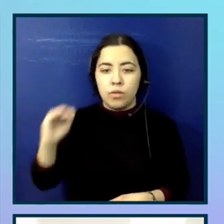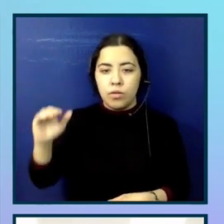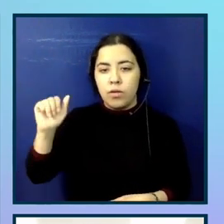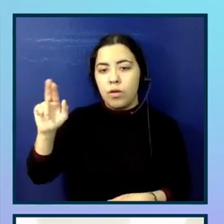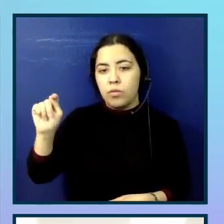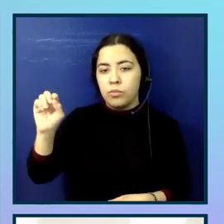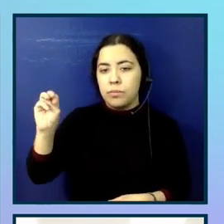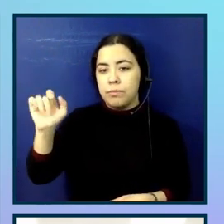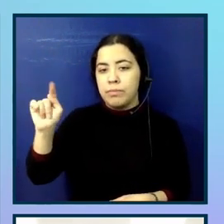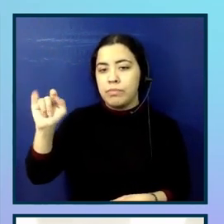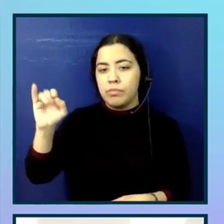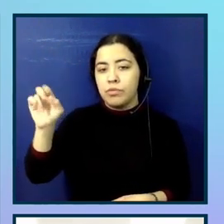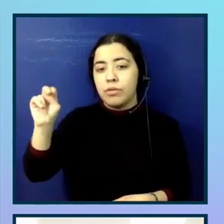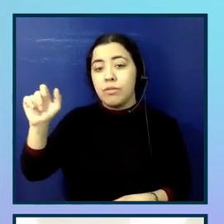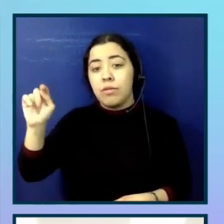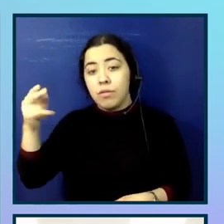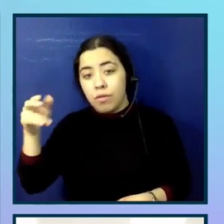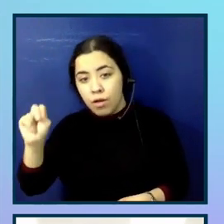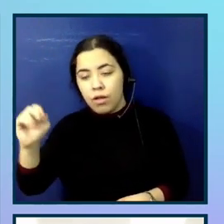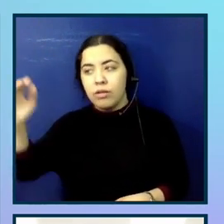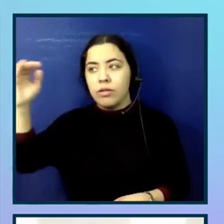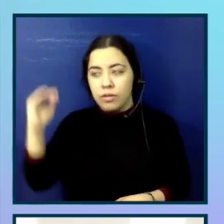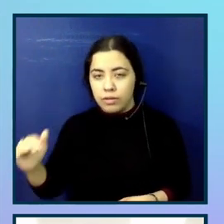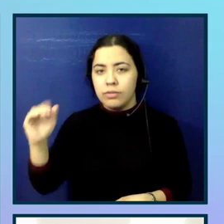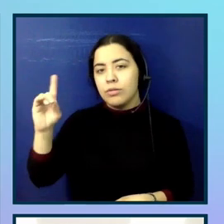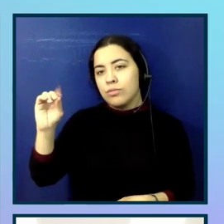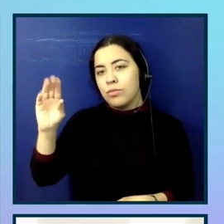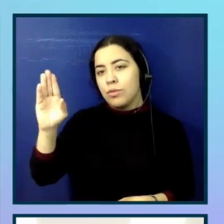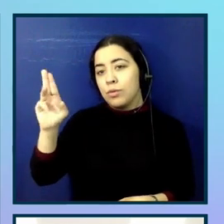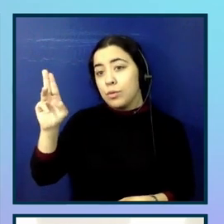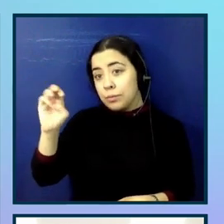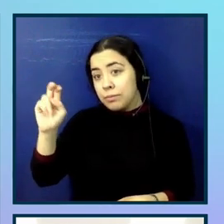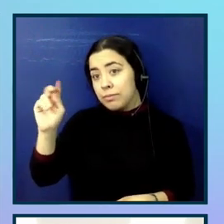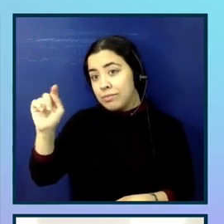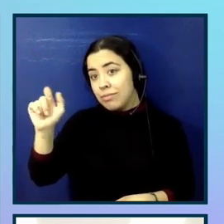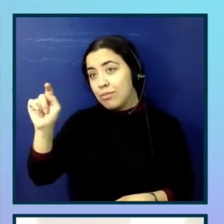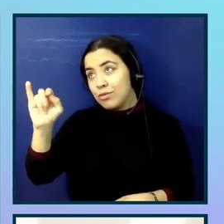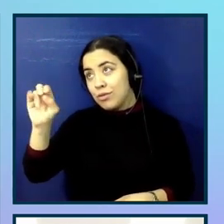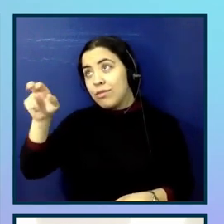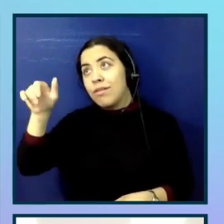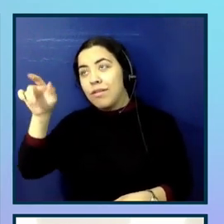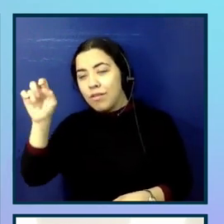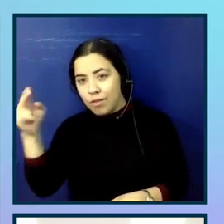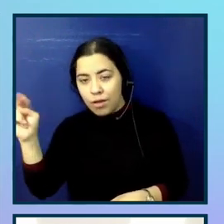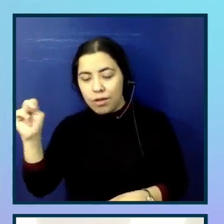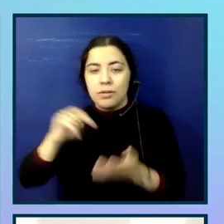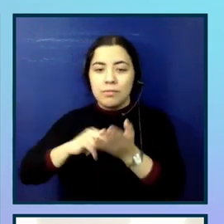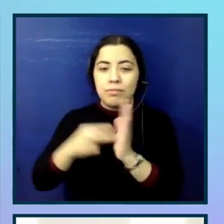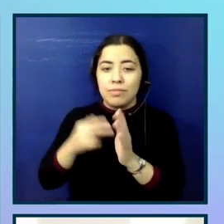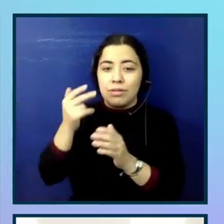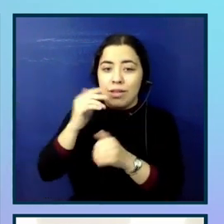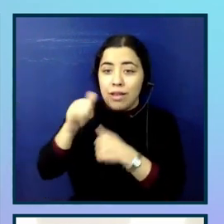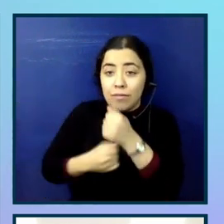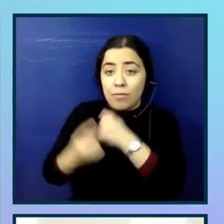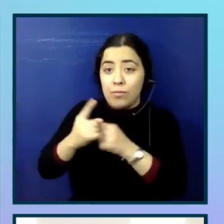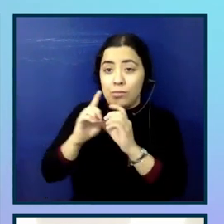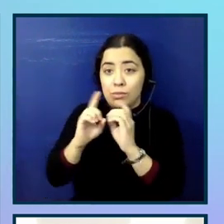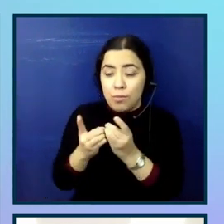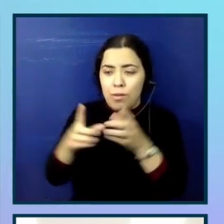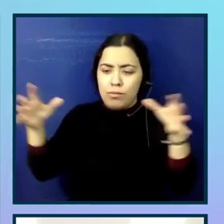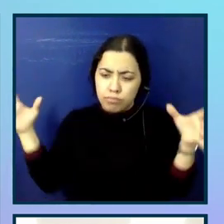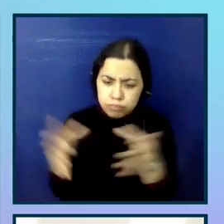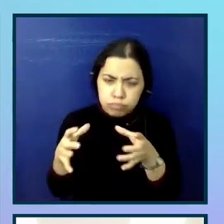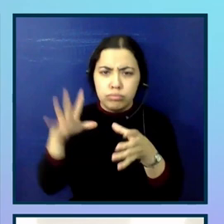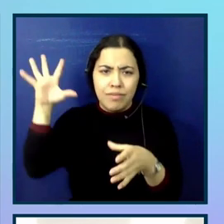So this was partly, as I say, to cover all the disciplines within the department so that everyone could get involved and we could remediate some of our issues, discuss and